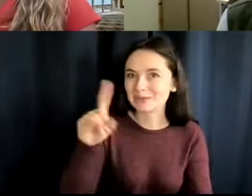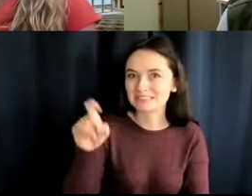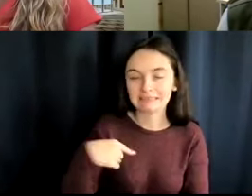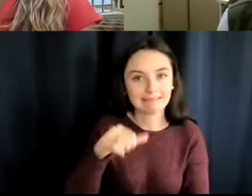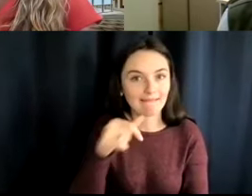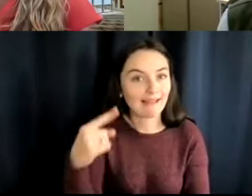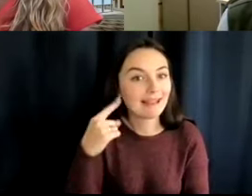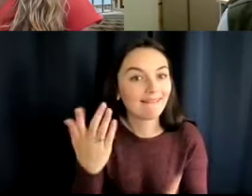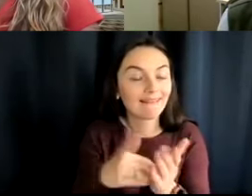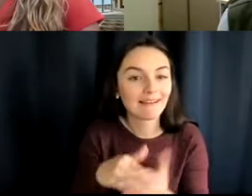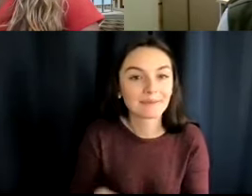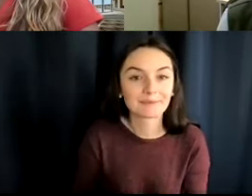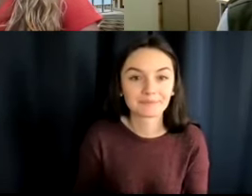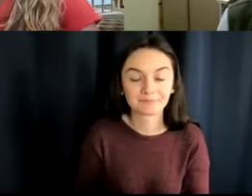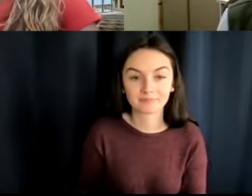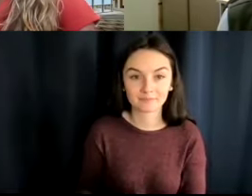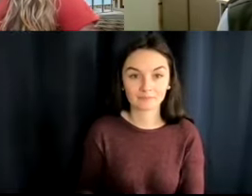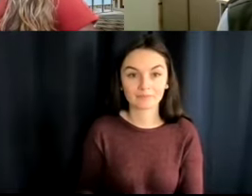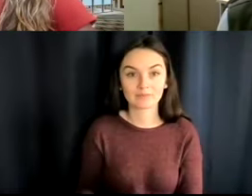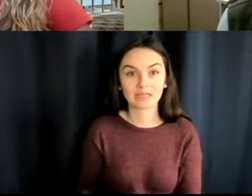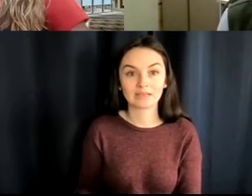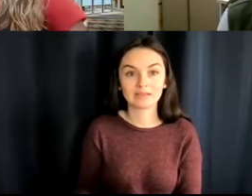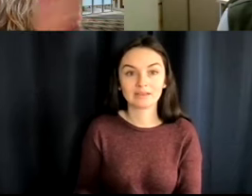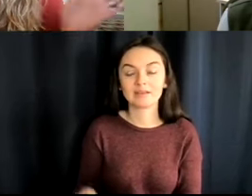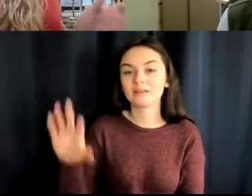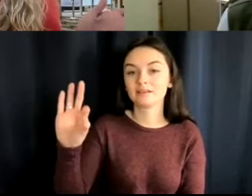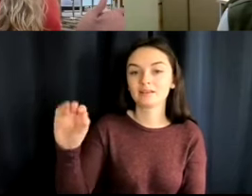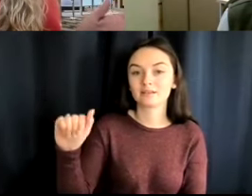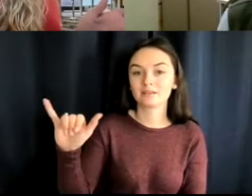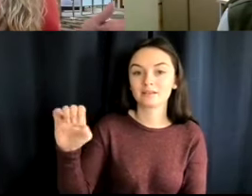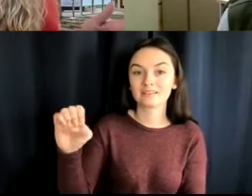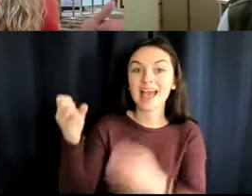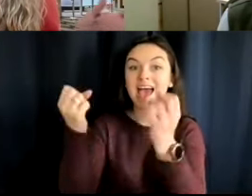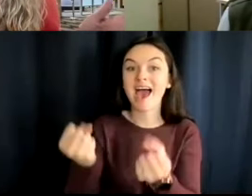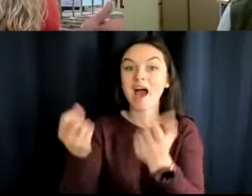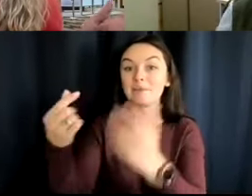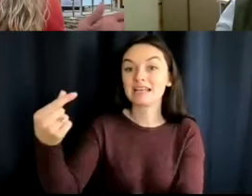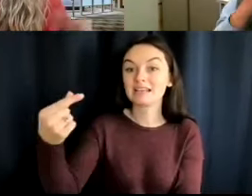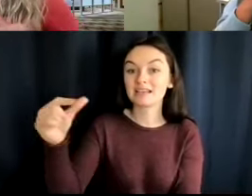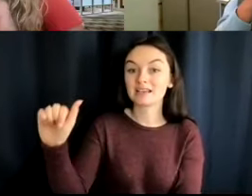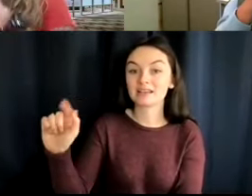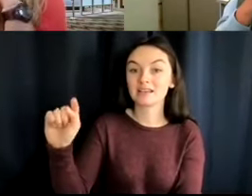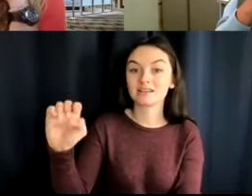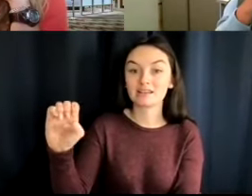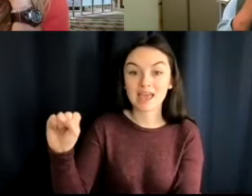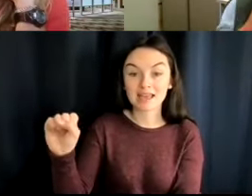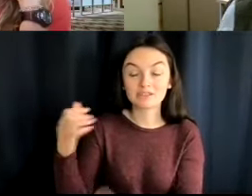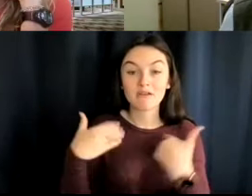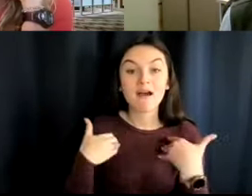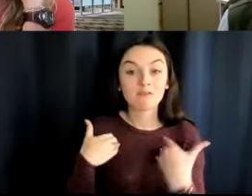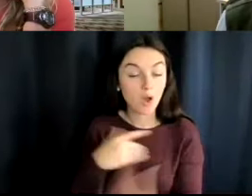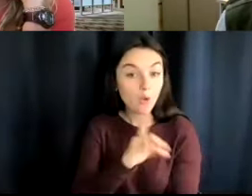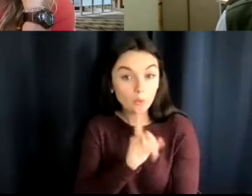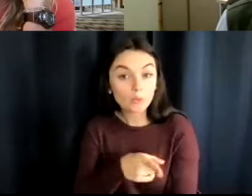So I think maybe Faye, too, was wondering, like, how many gates you have. Oh, sure. So we have,